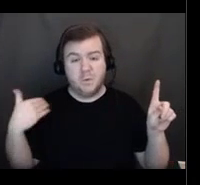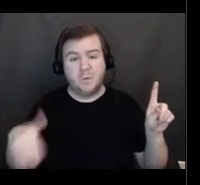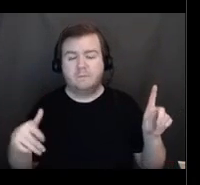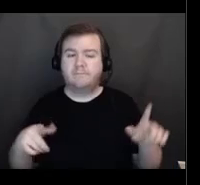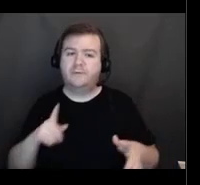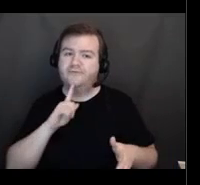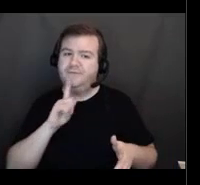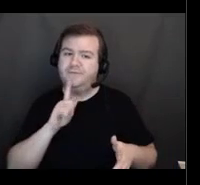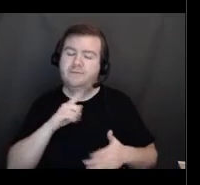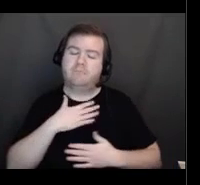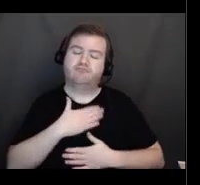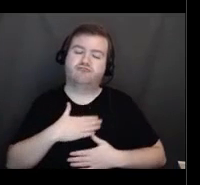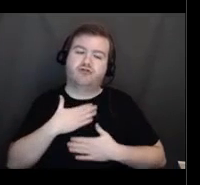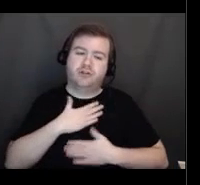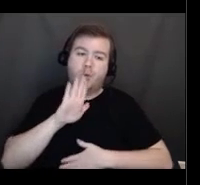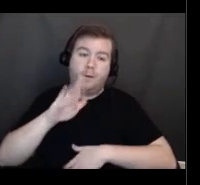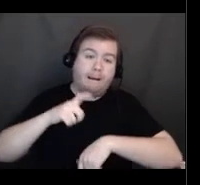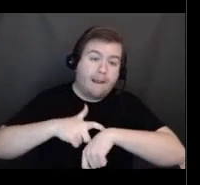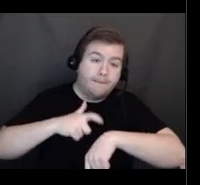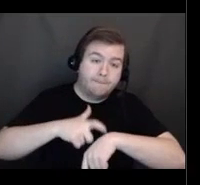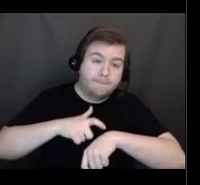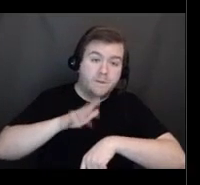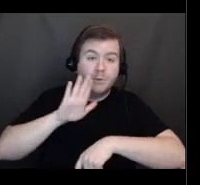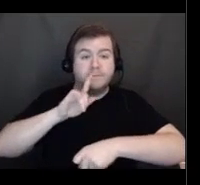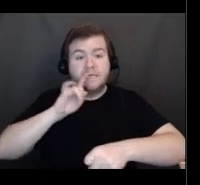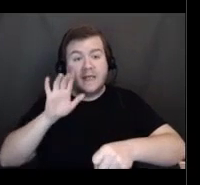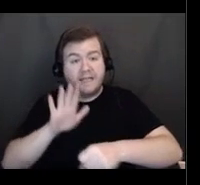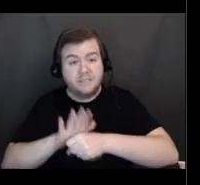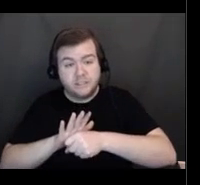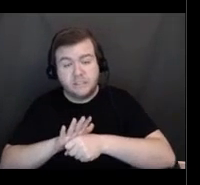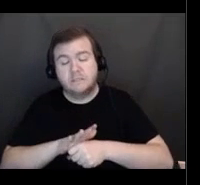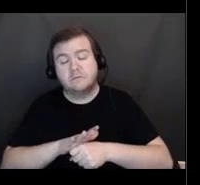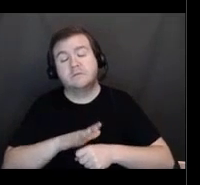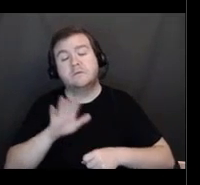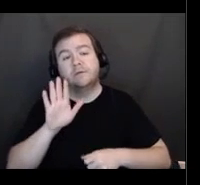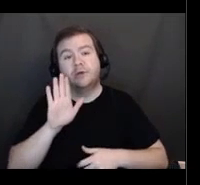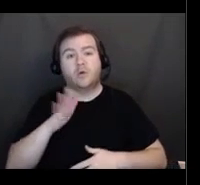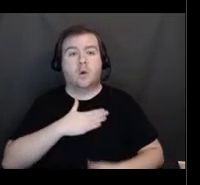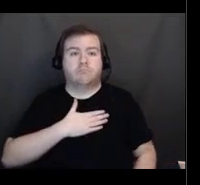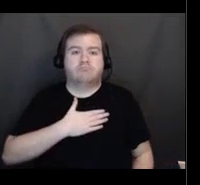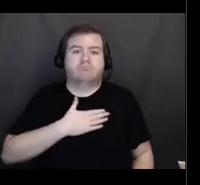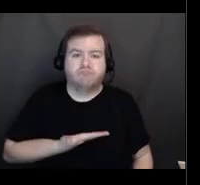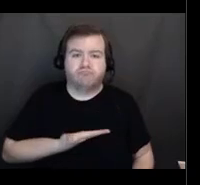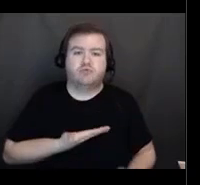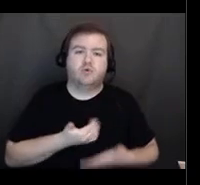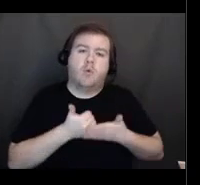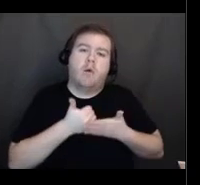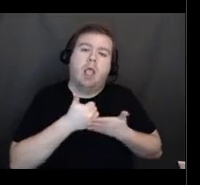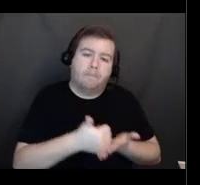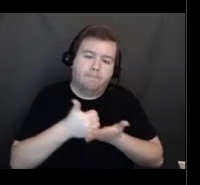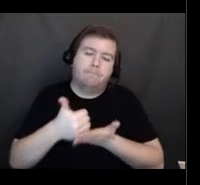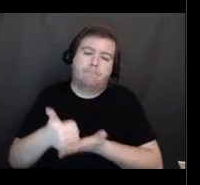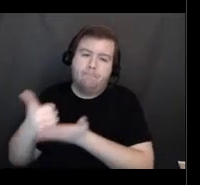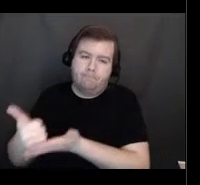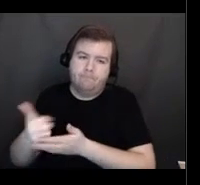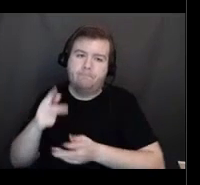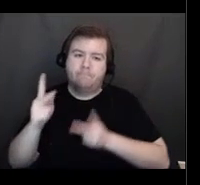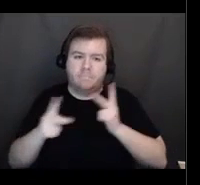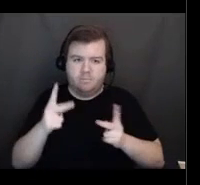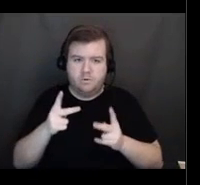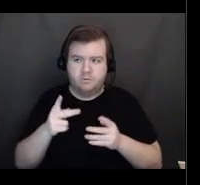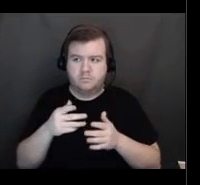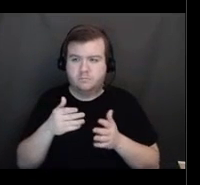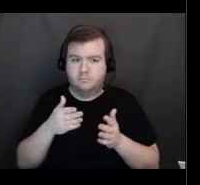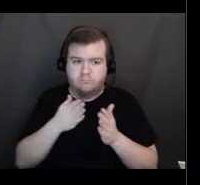dedication, and your willingness to help folks navigate their way through this